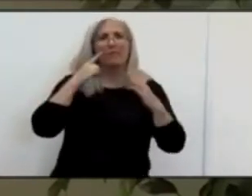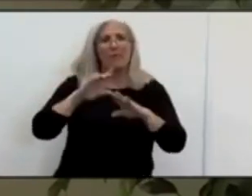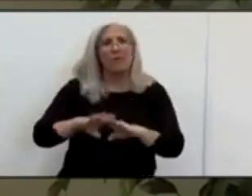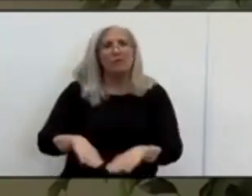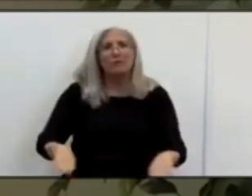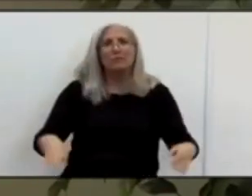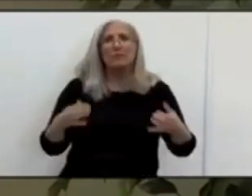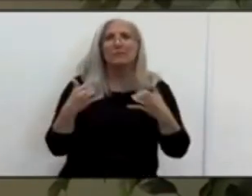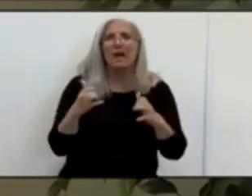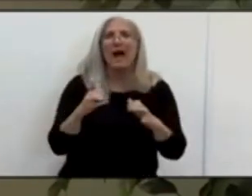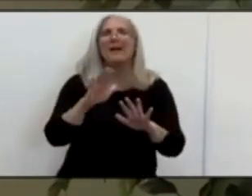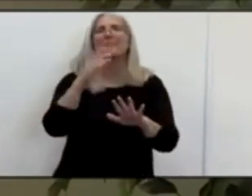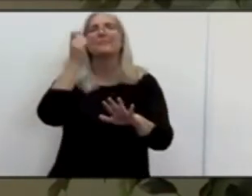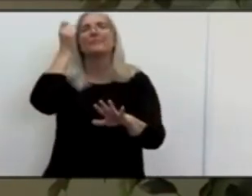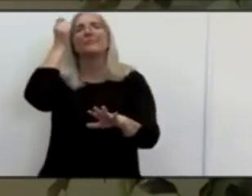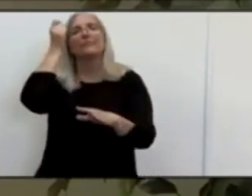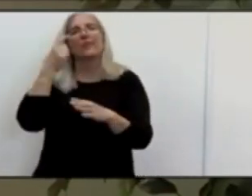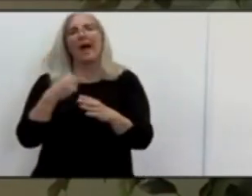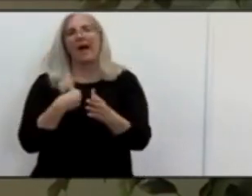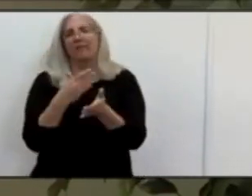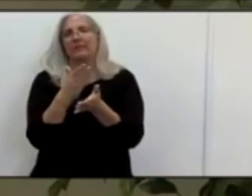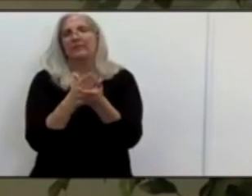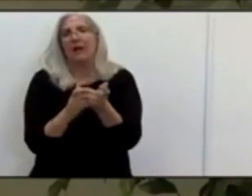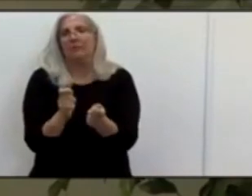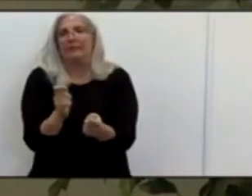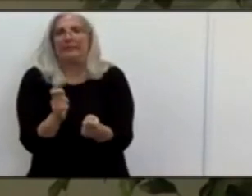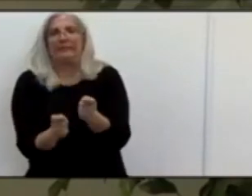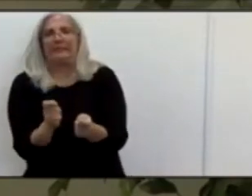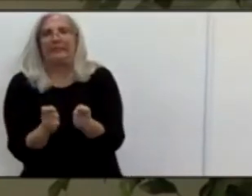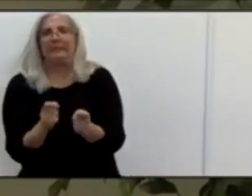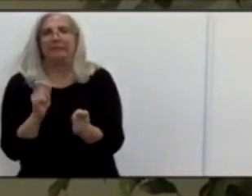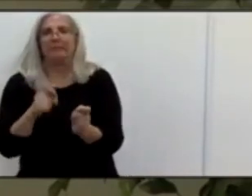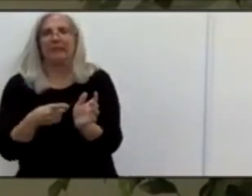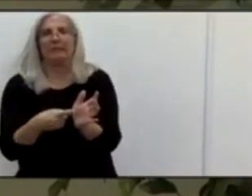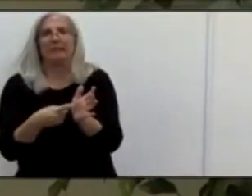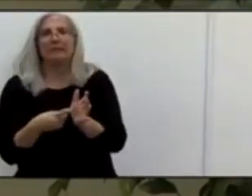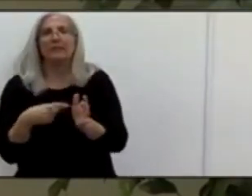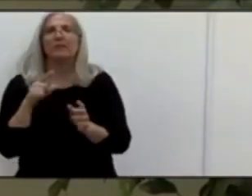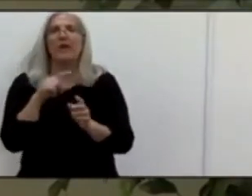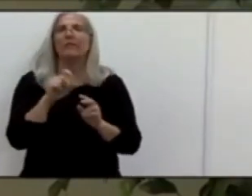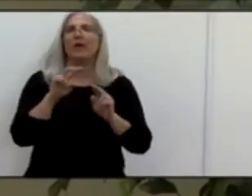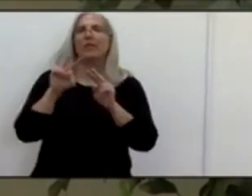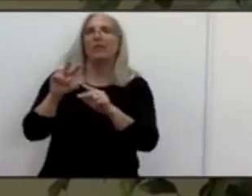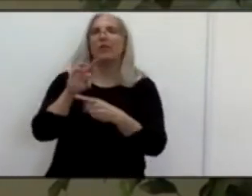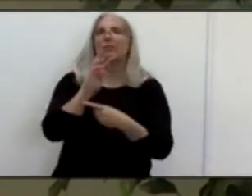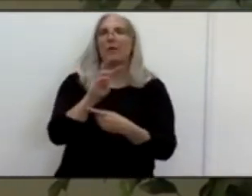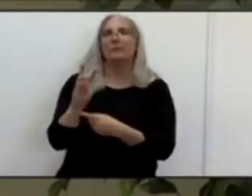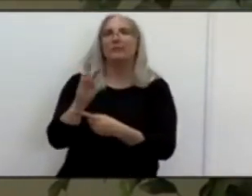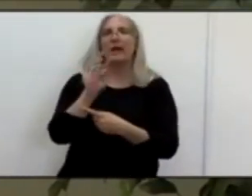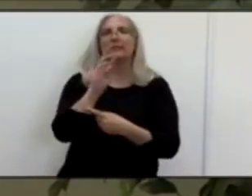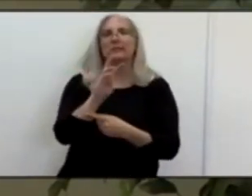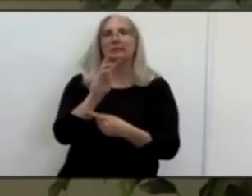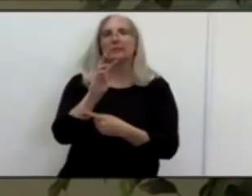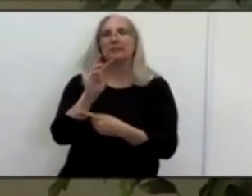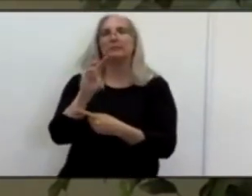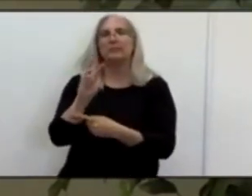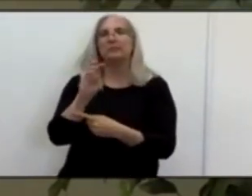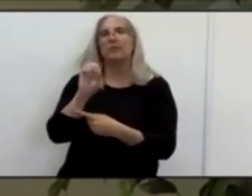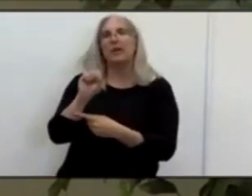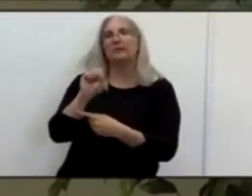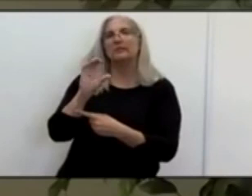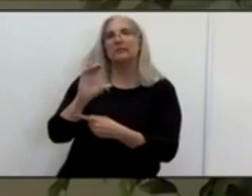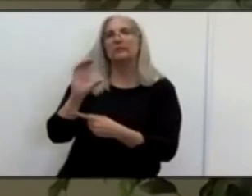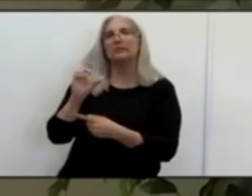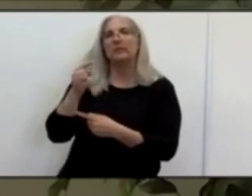and requirements. Um, I recommend that you check out our county coronavirus website, www.secgov.org slash